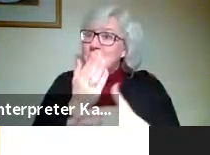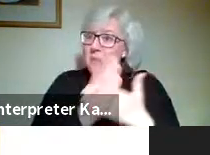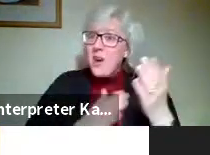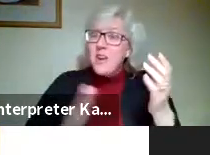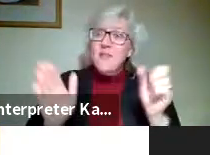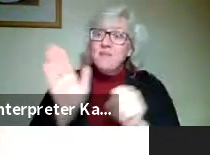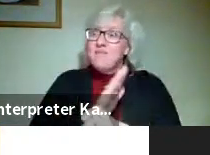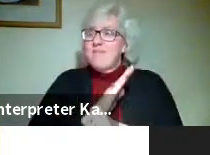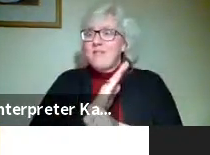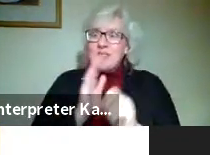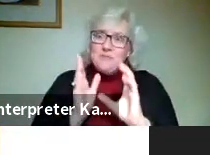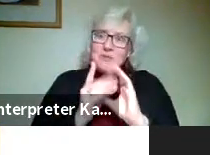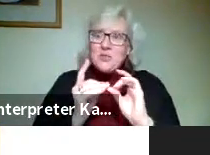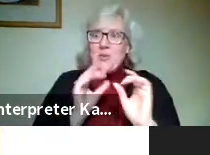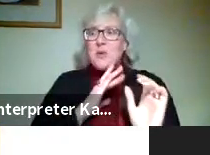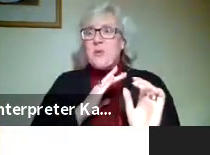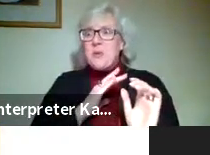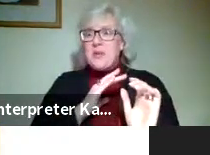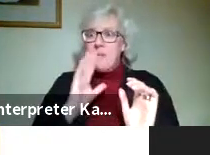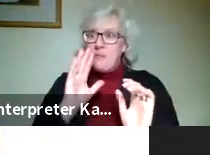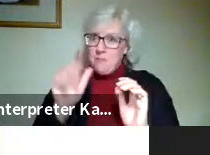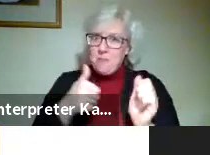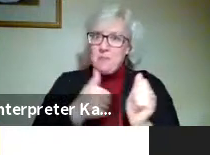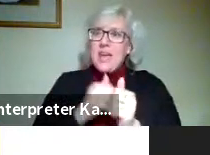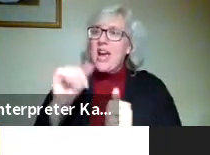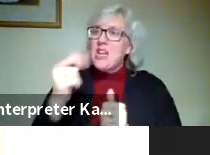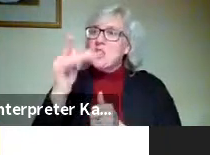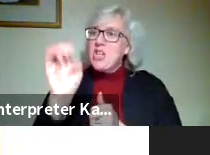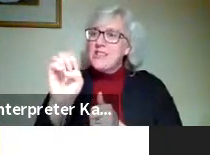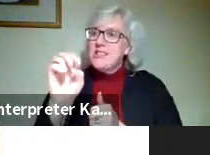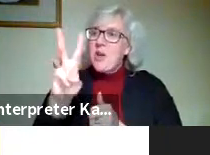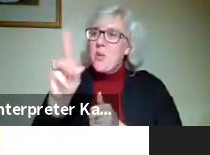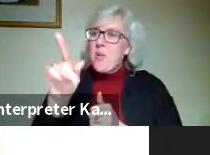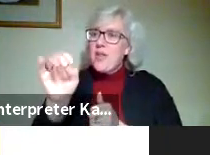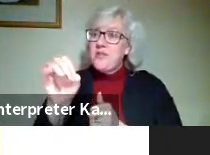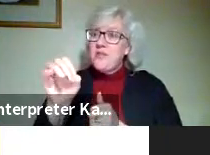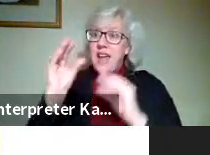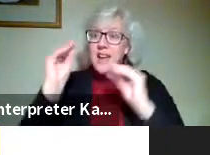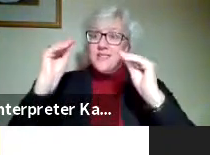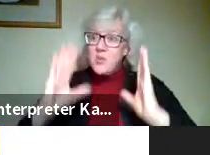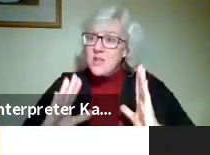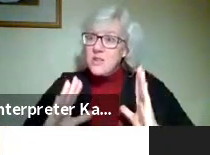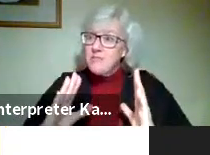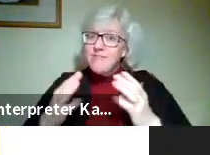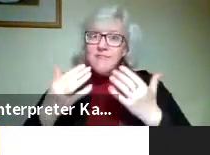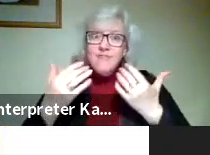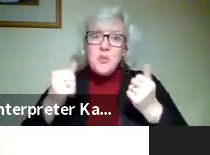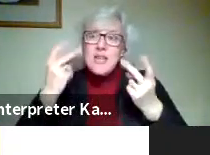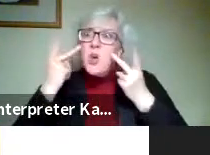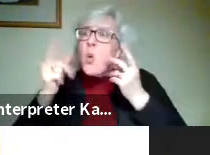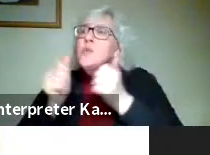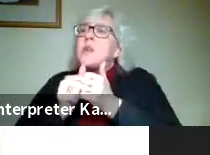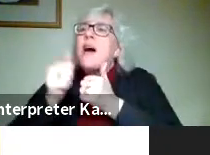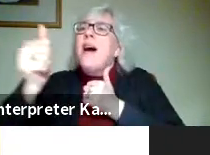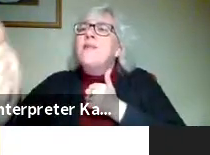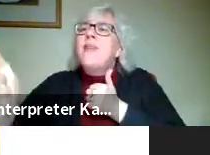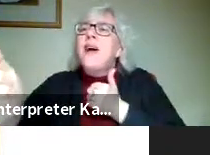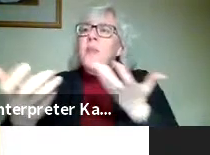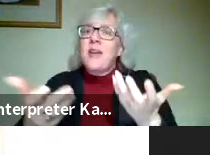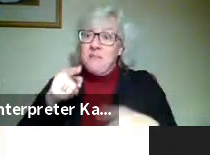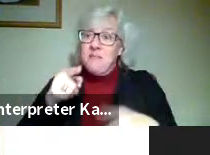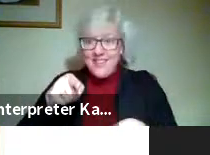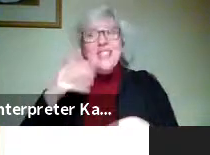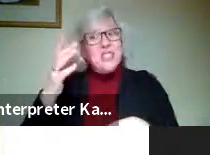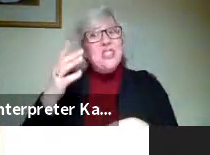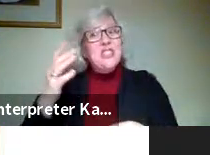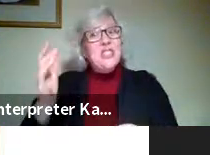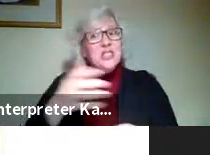story behind Chelsea Wolf. Yeah, we kind of, as instructors, we try and see who's the furthest student away, and I think Chelsea